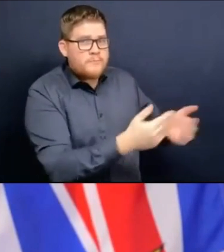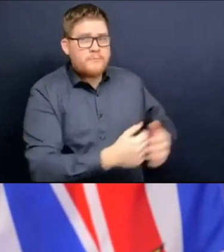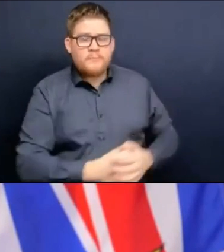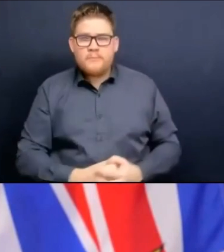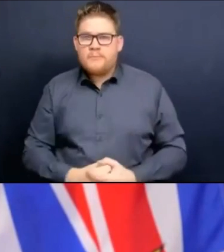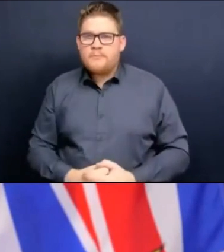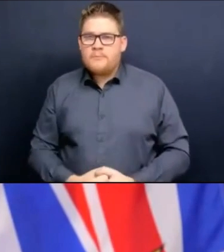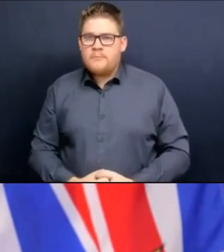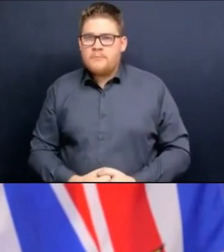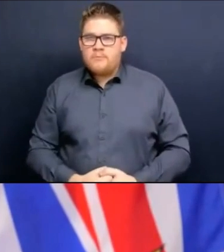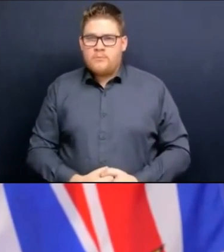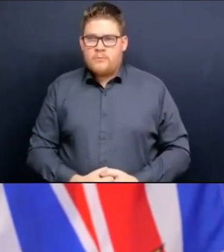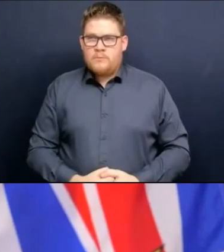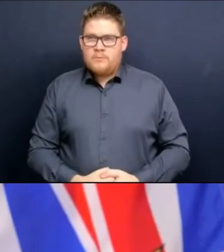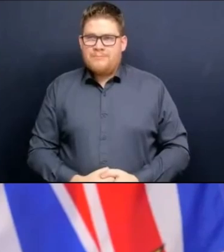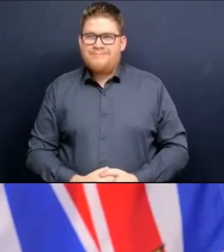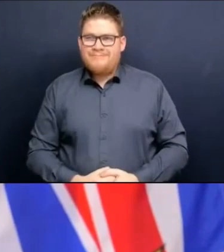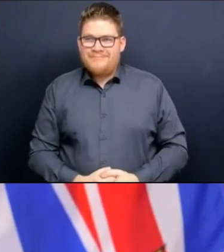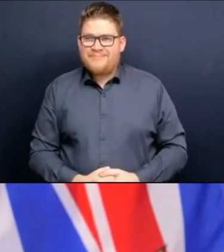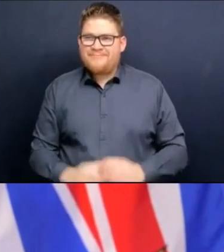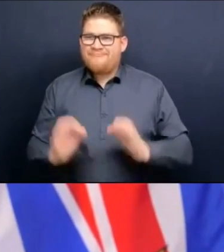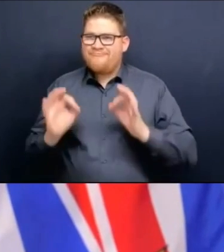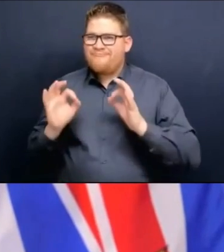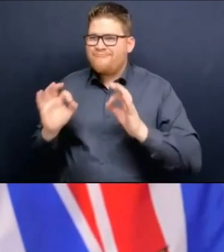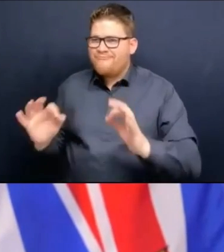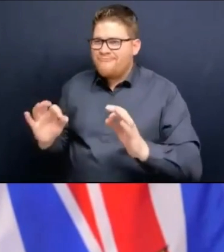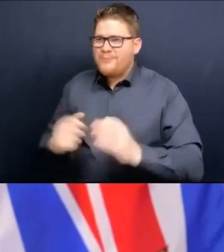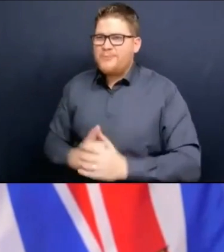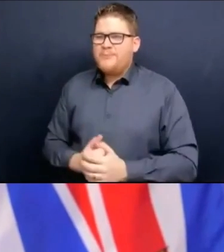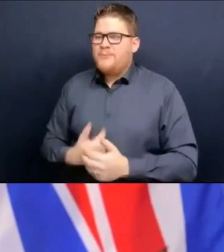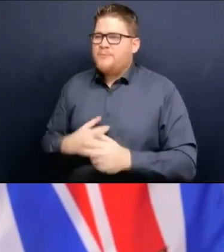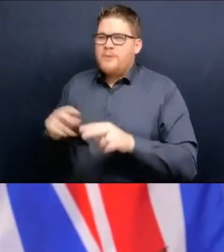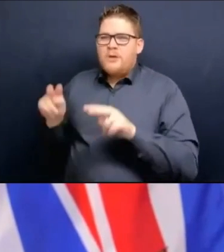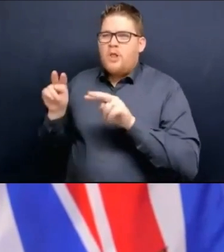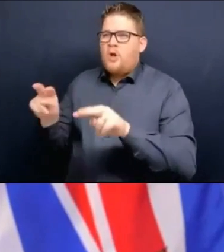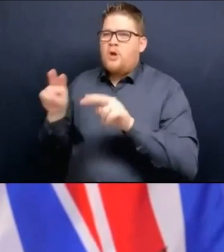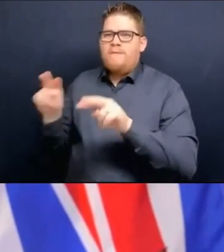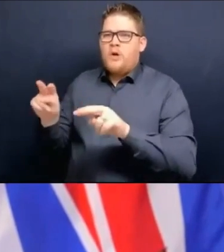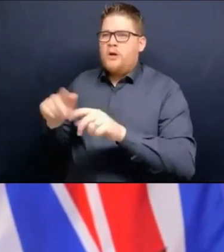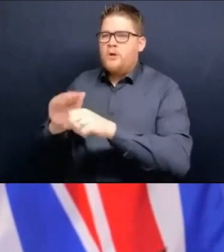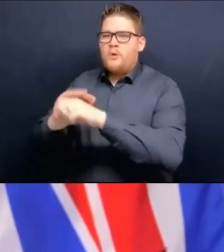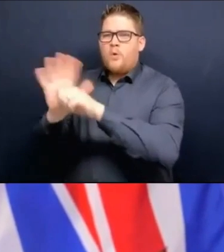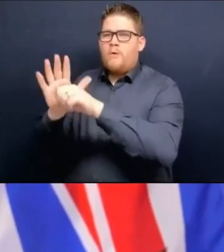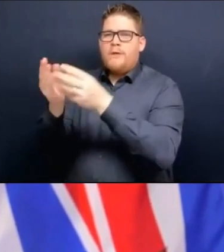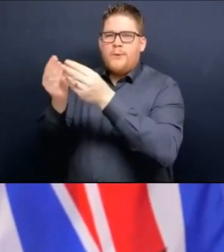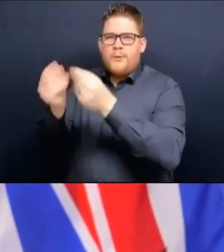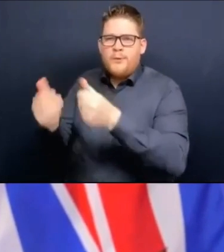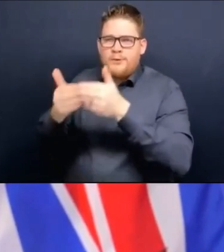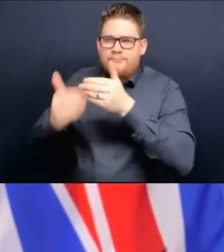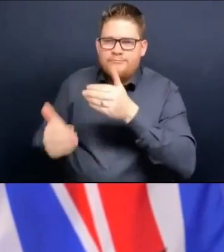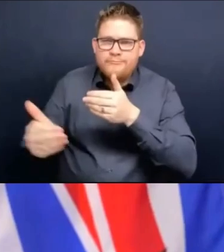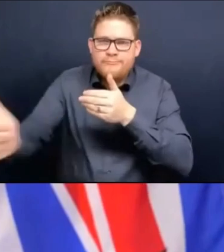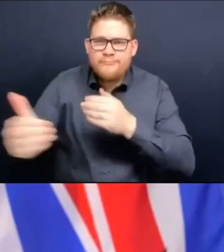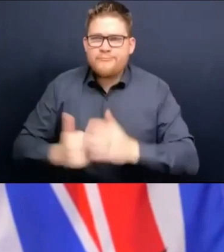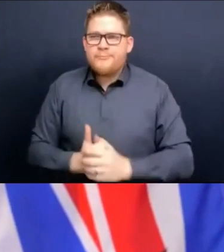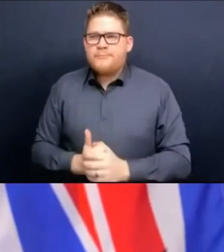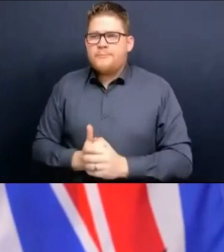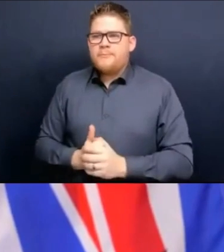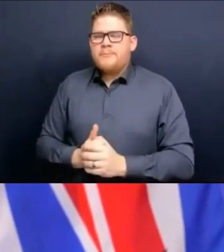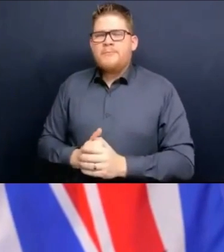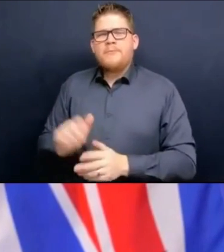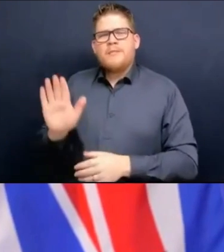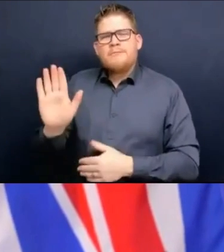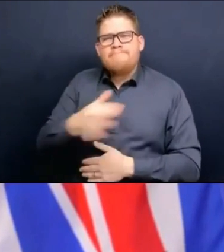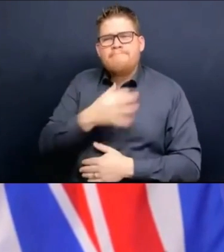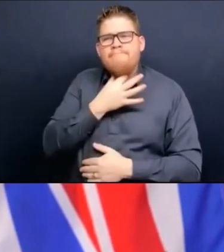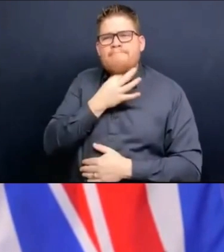I look forward to solutions. Many other jurisdictions in Canada, as you are acutely aware, are getting rid of vaccine cards